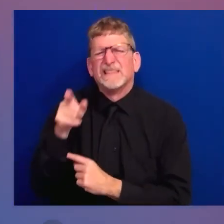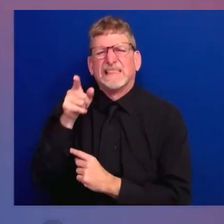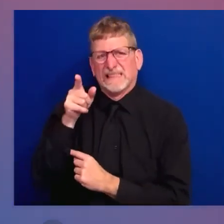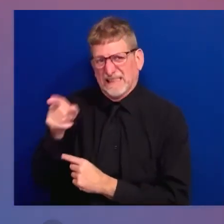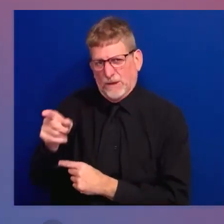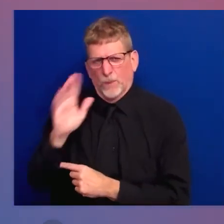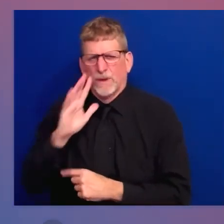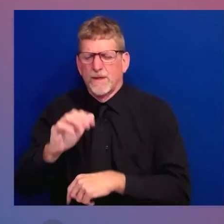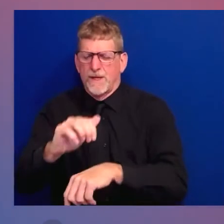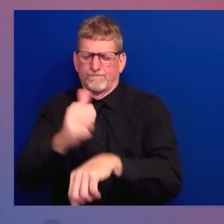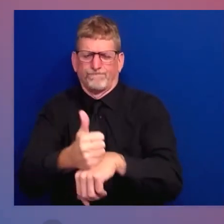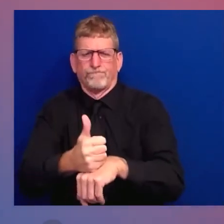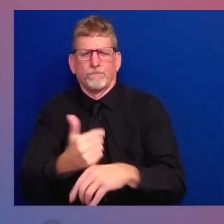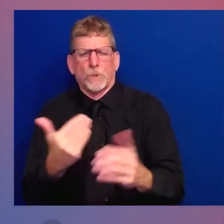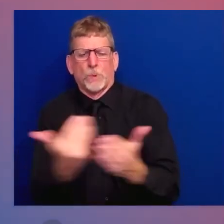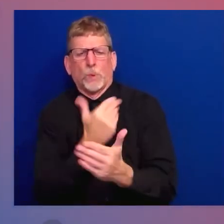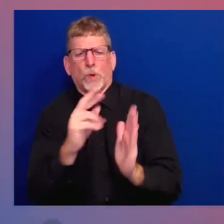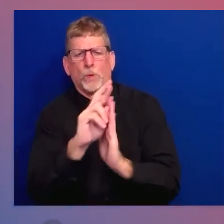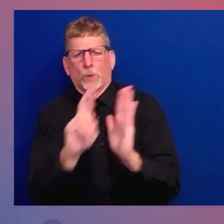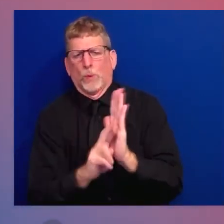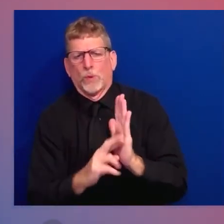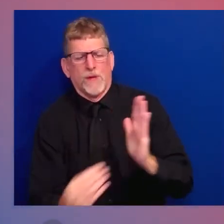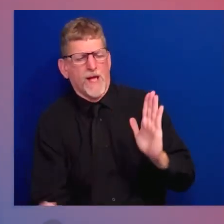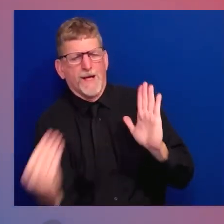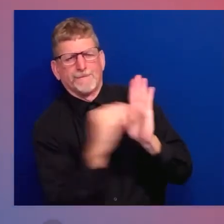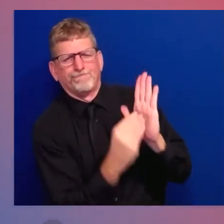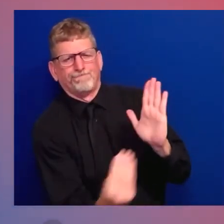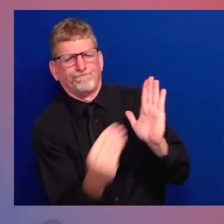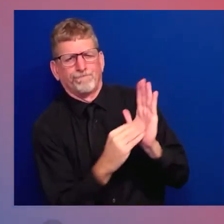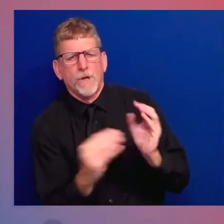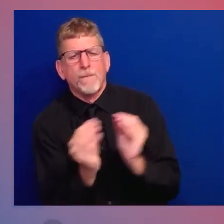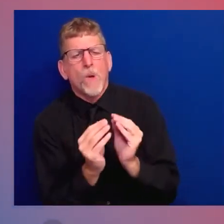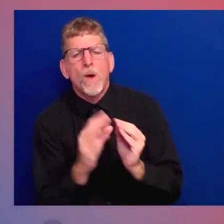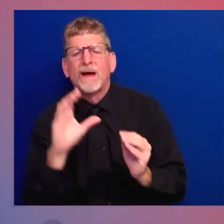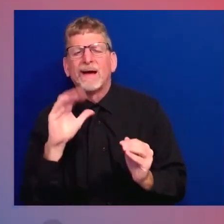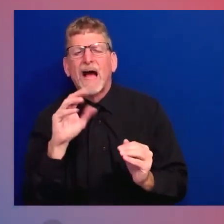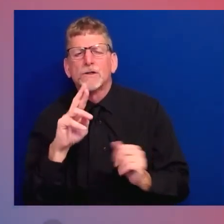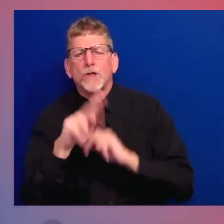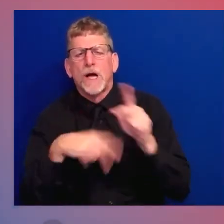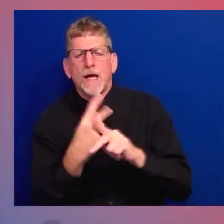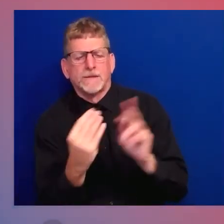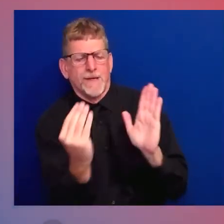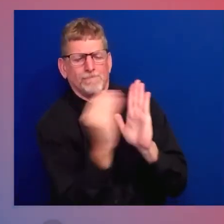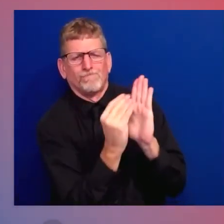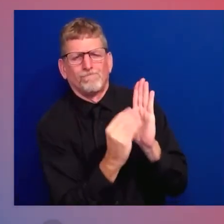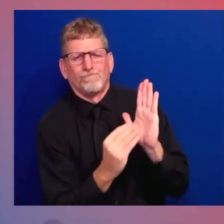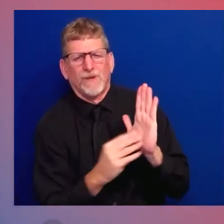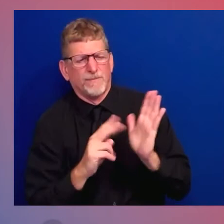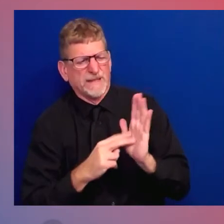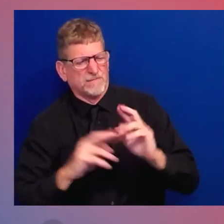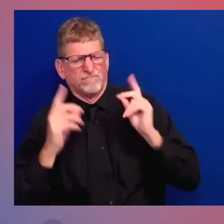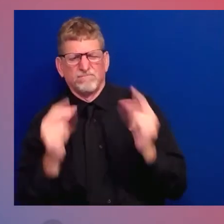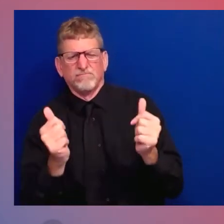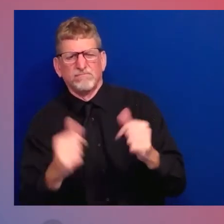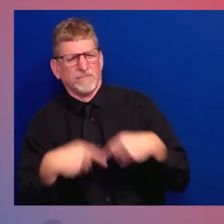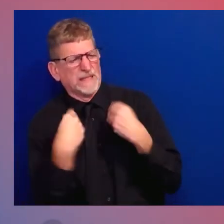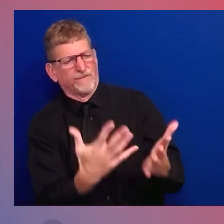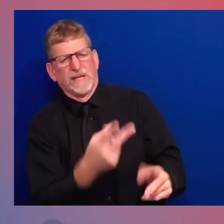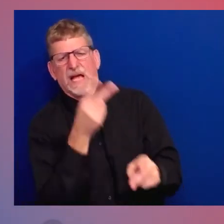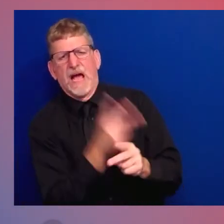need to know more about which of our veterans may have been exposed to burn pits in the first place or other environmental toxins during their service